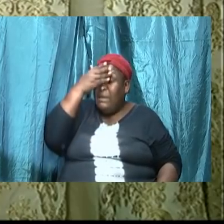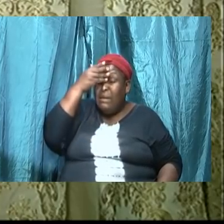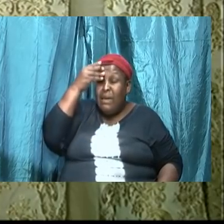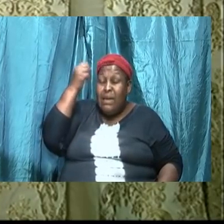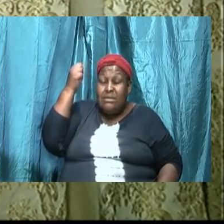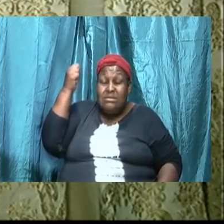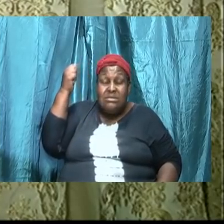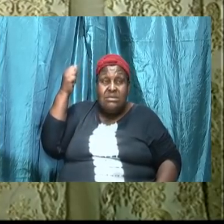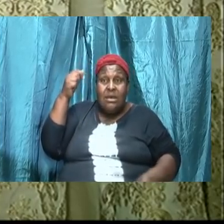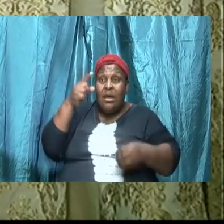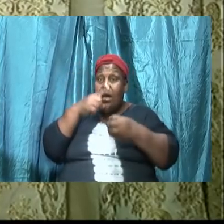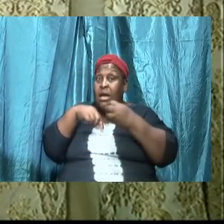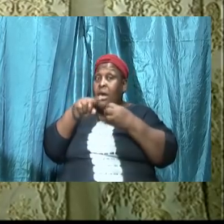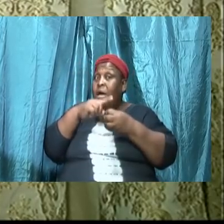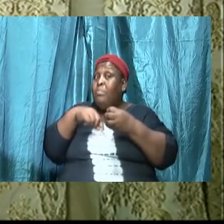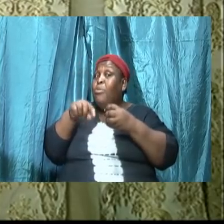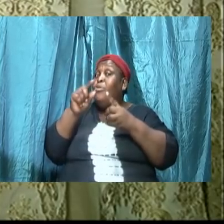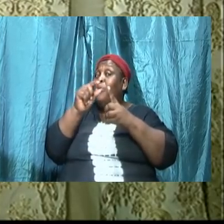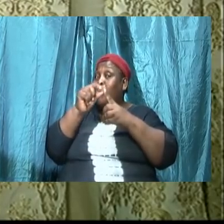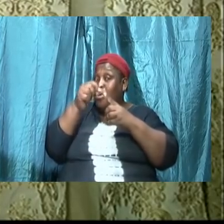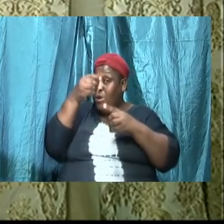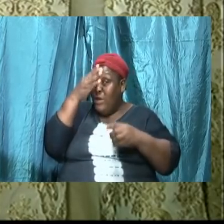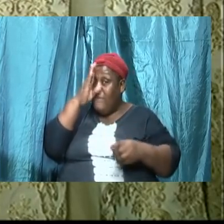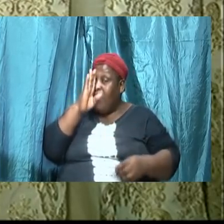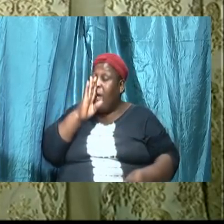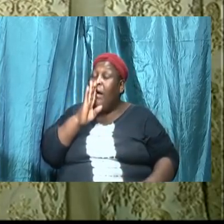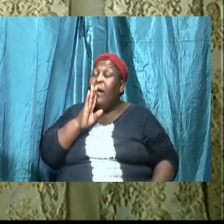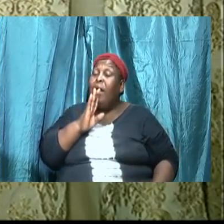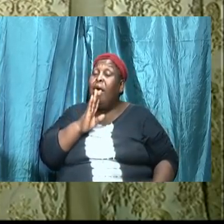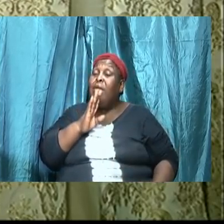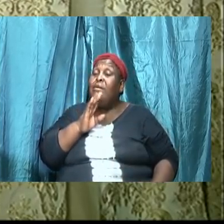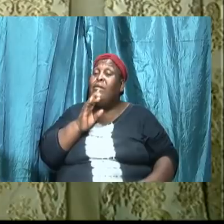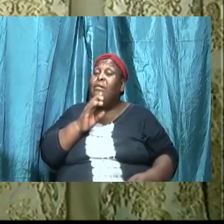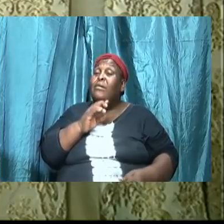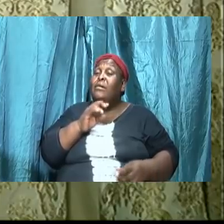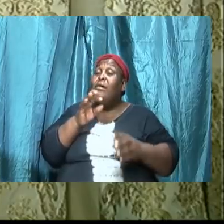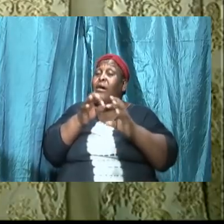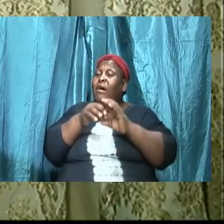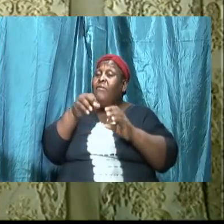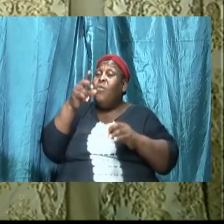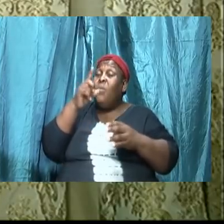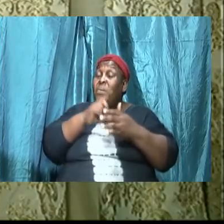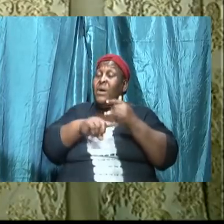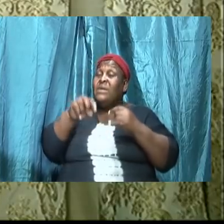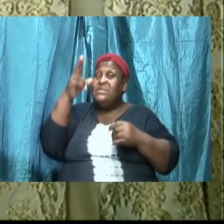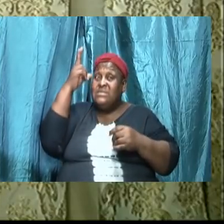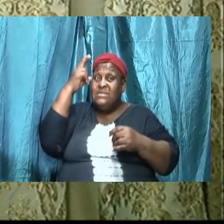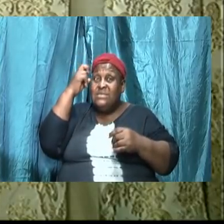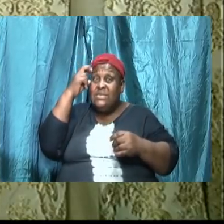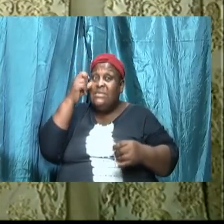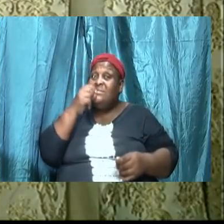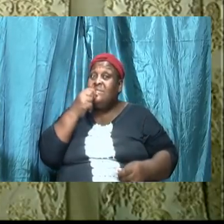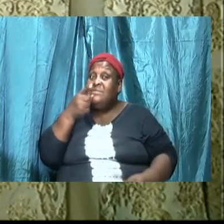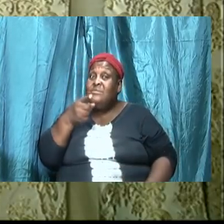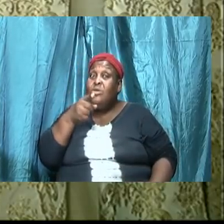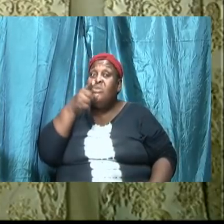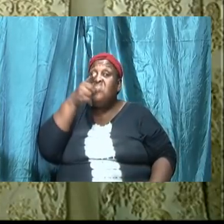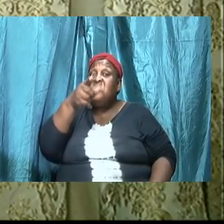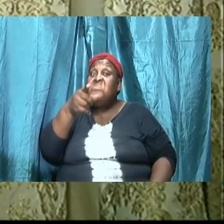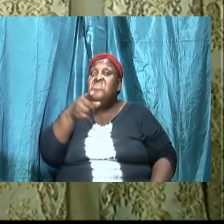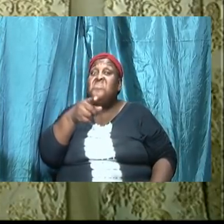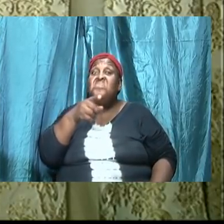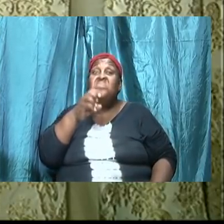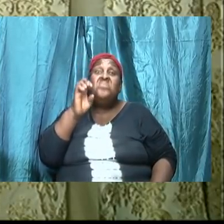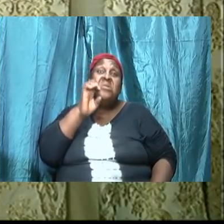so attractive based on what Satan said what you shall be like gods your